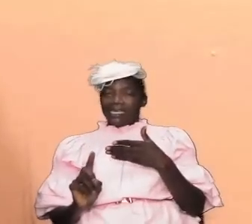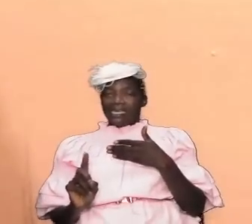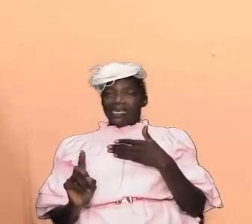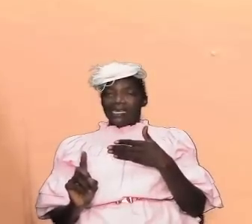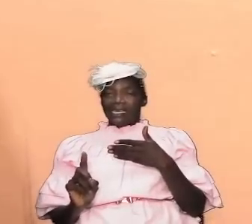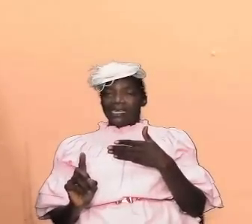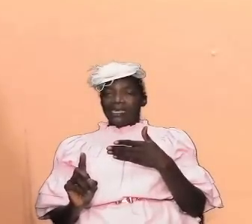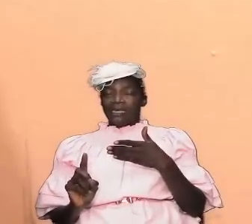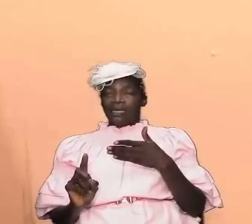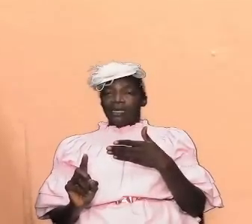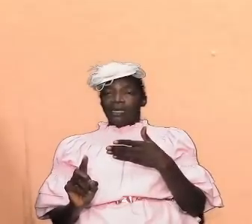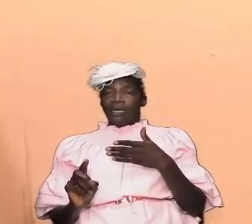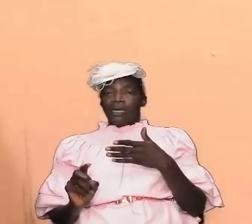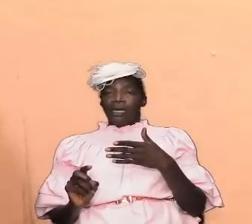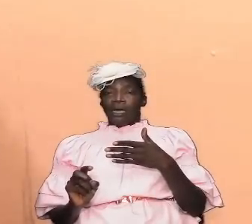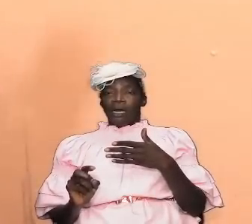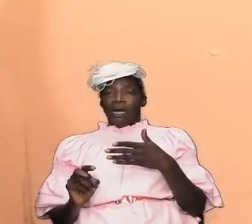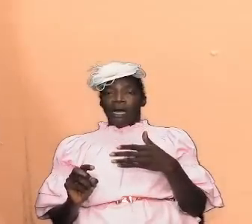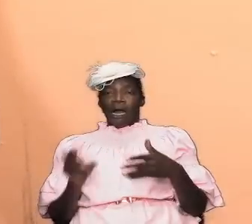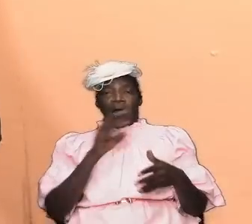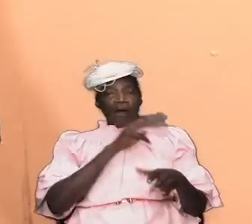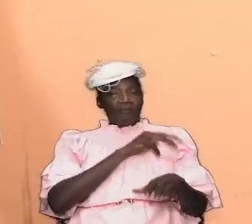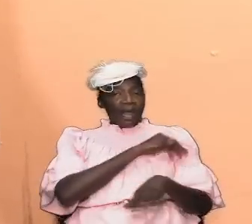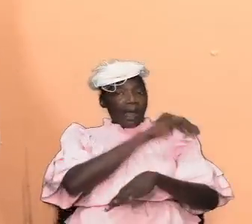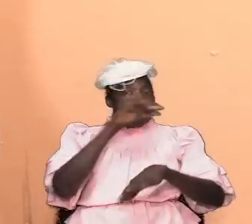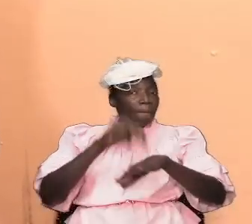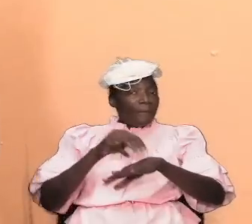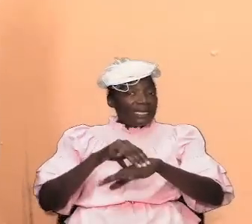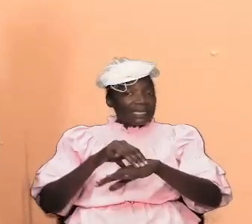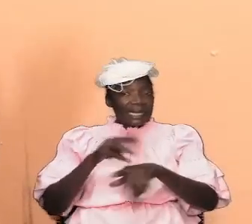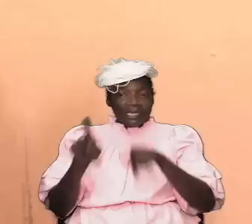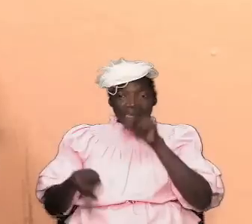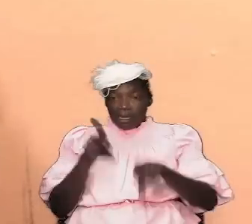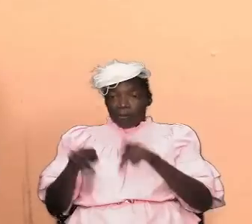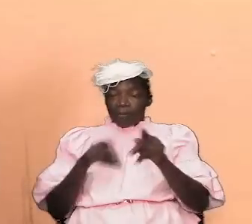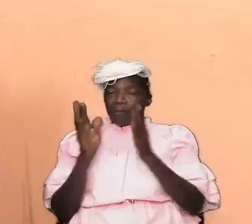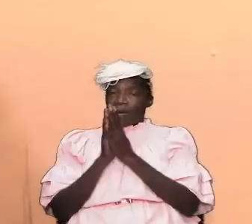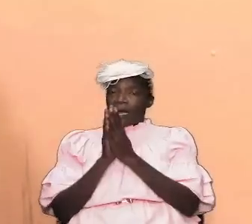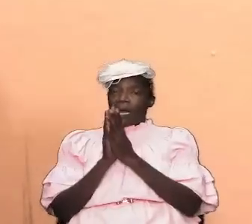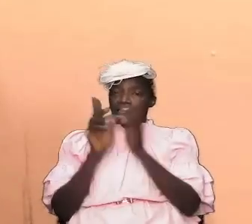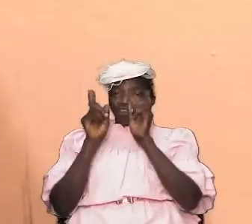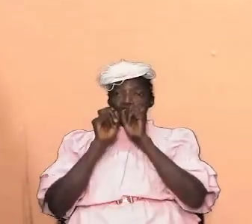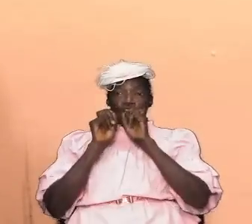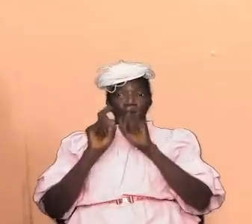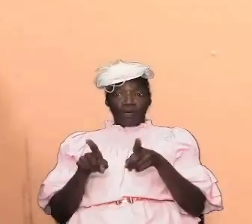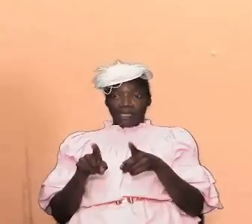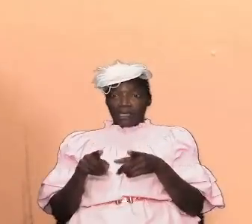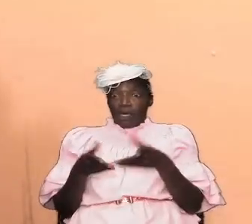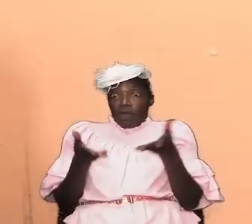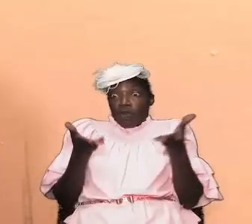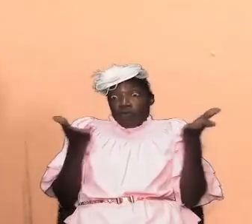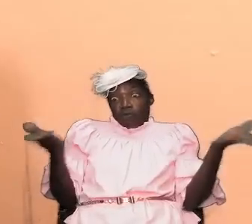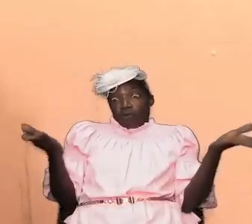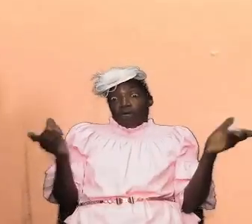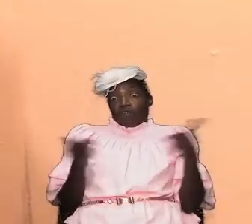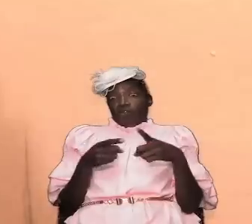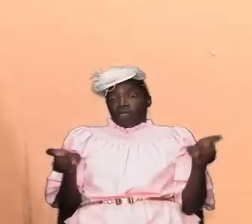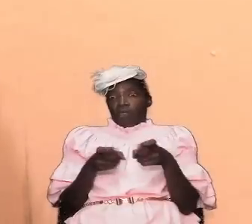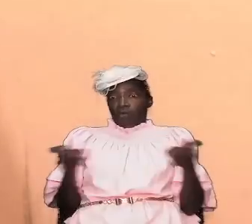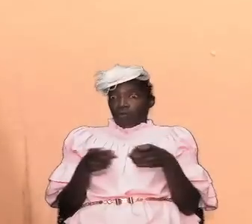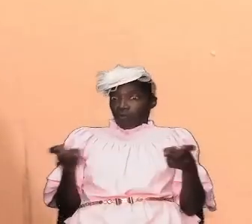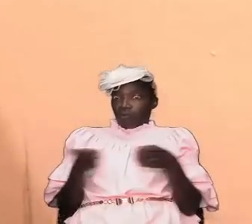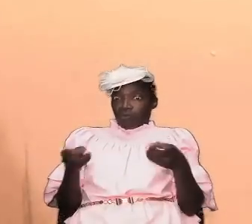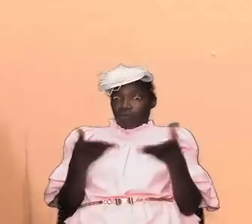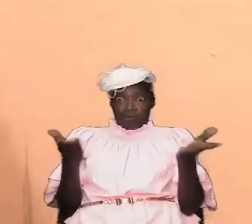end of his sermon people started to ask the question what shall we do what must we